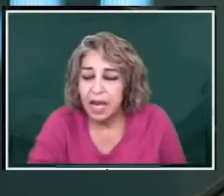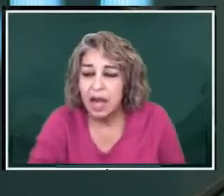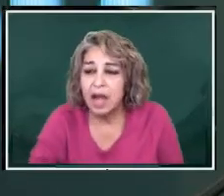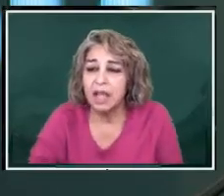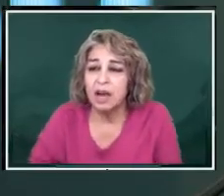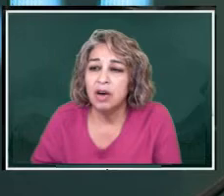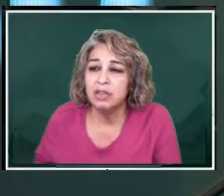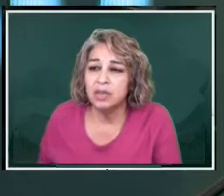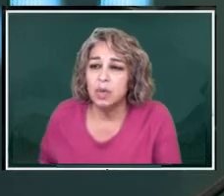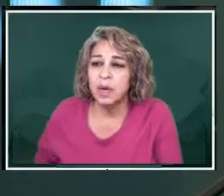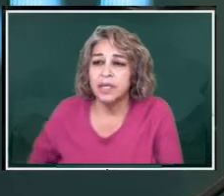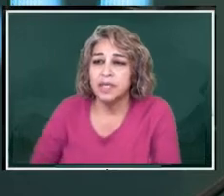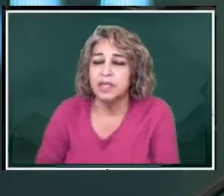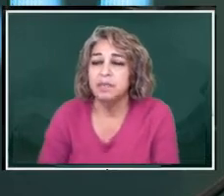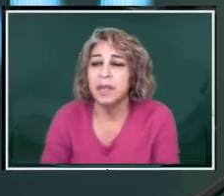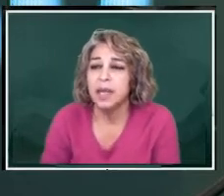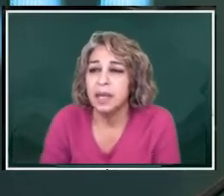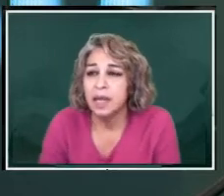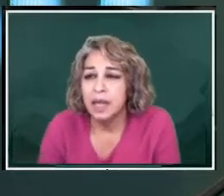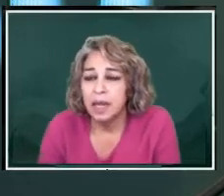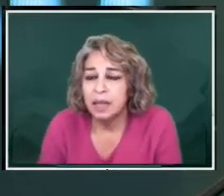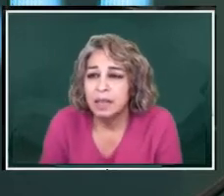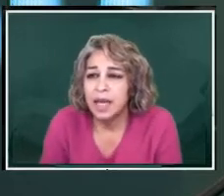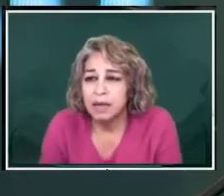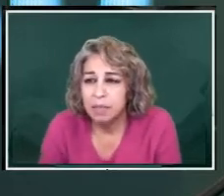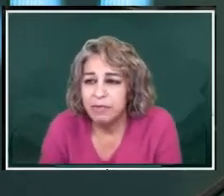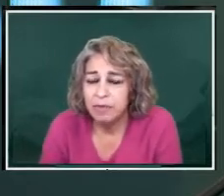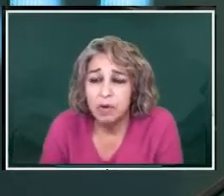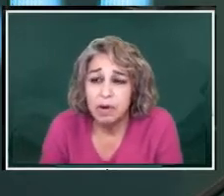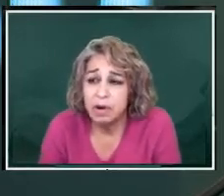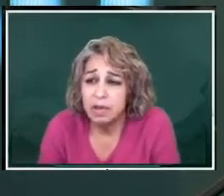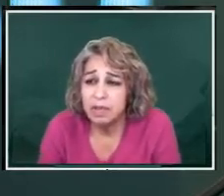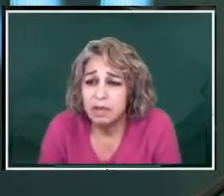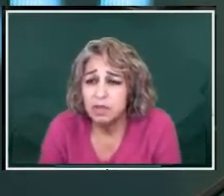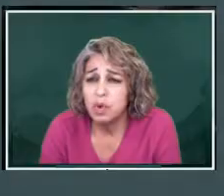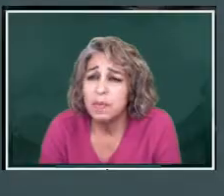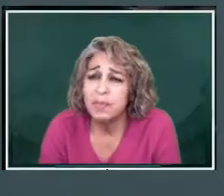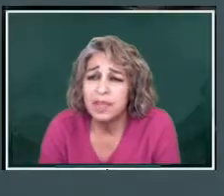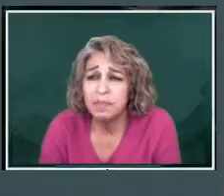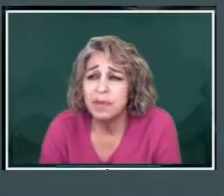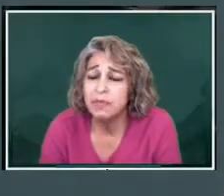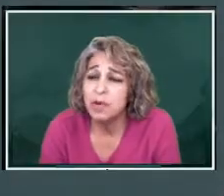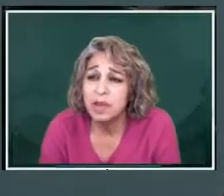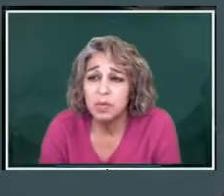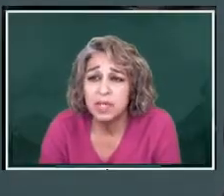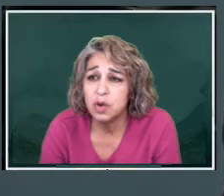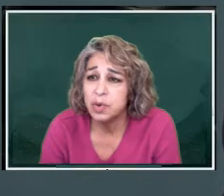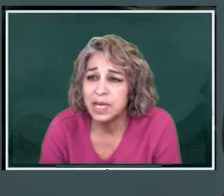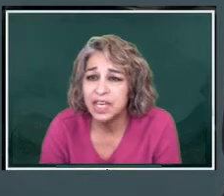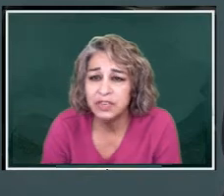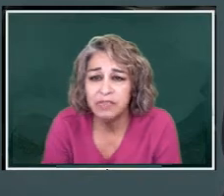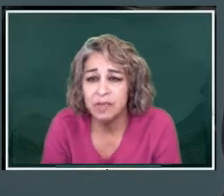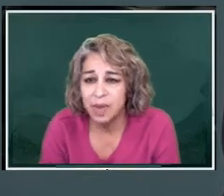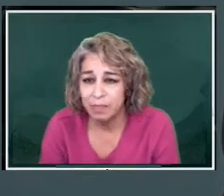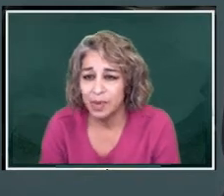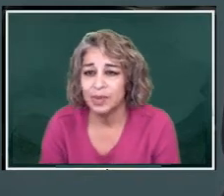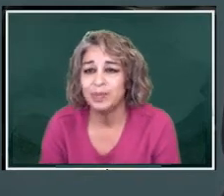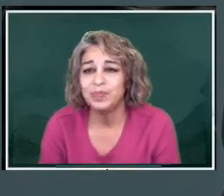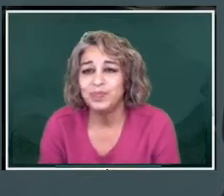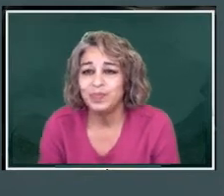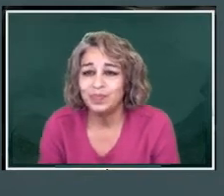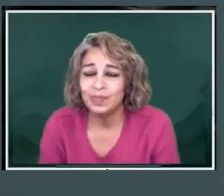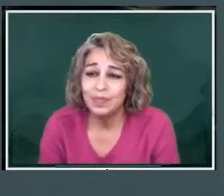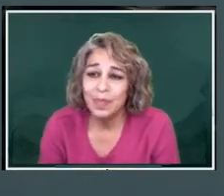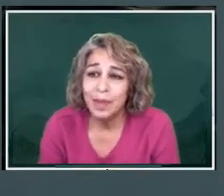And I also want it to be, that before, remember that before there was no protection for the people.